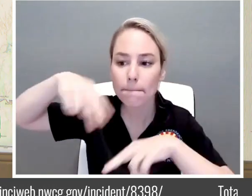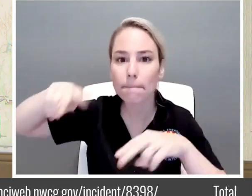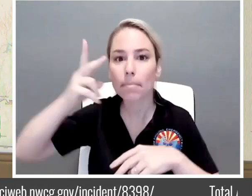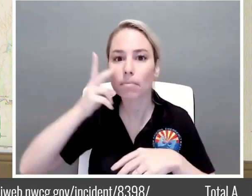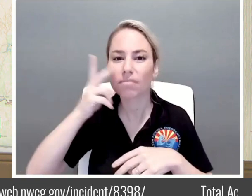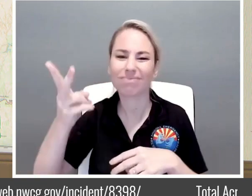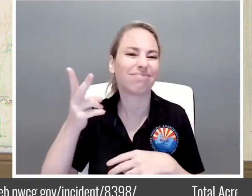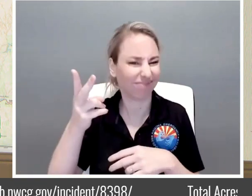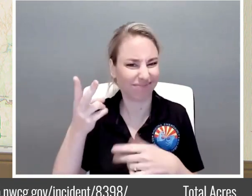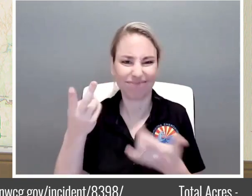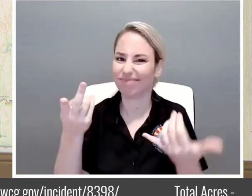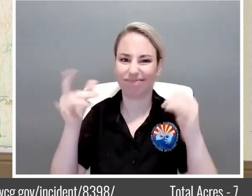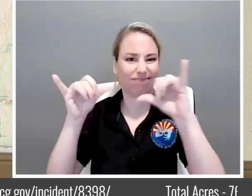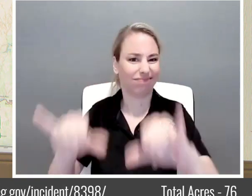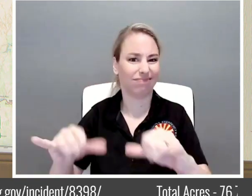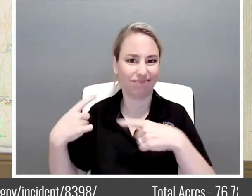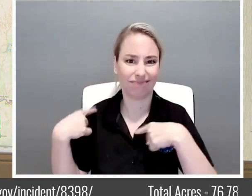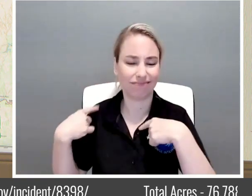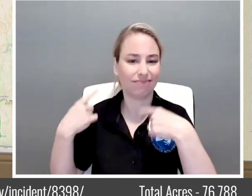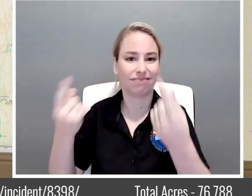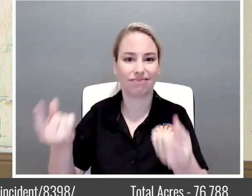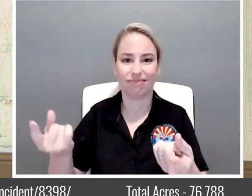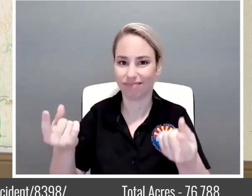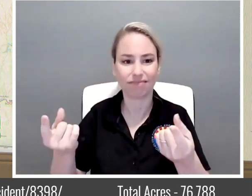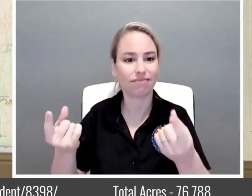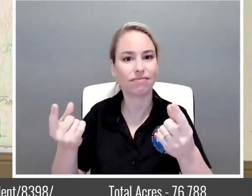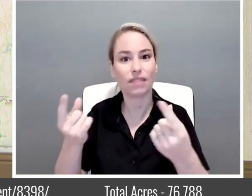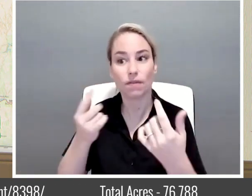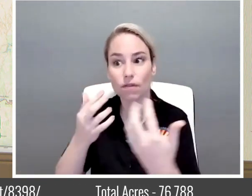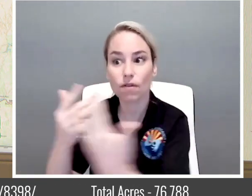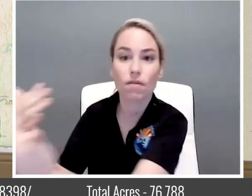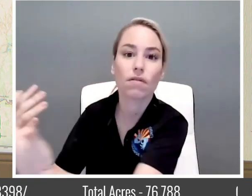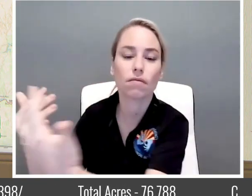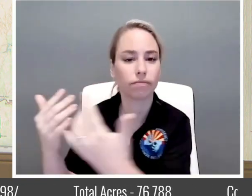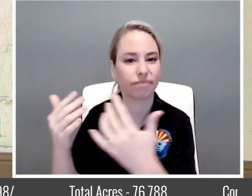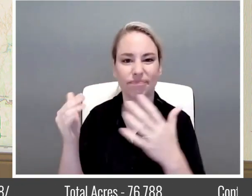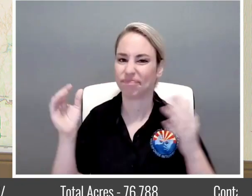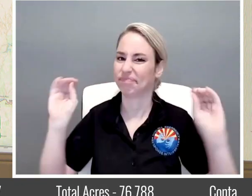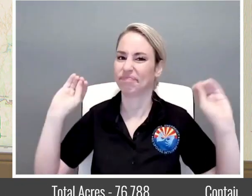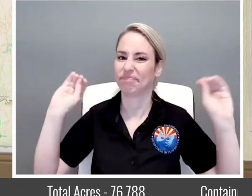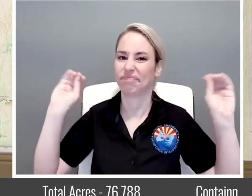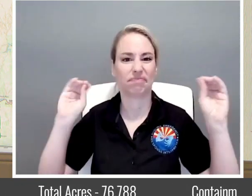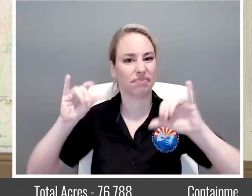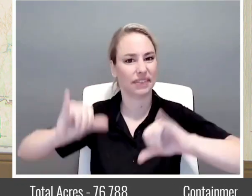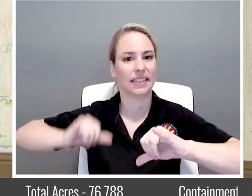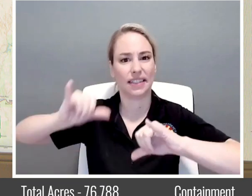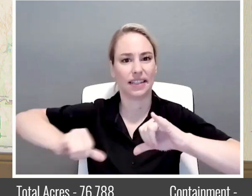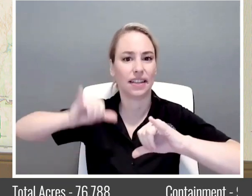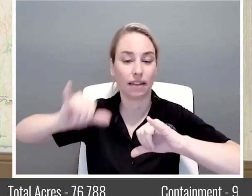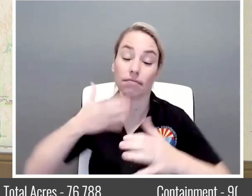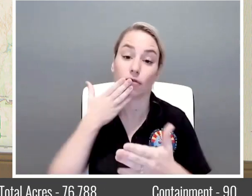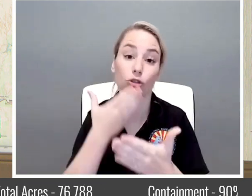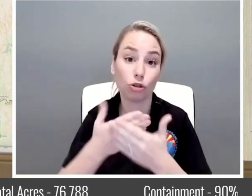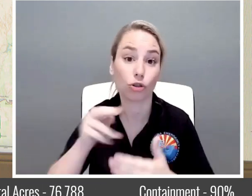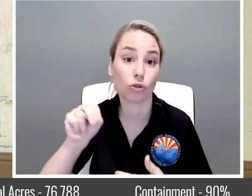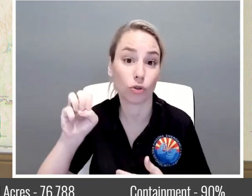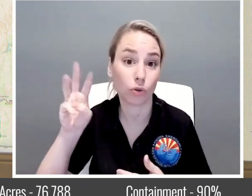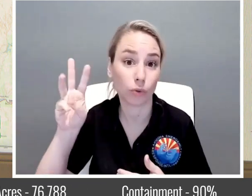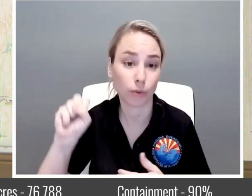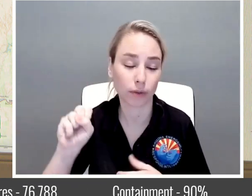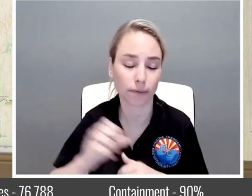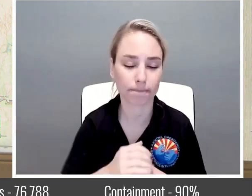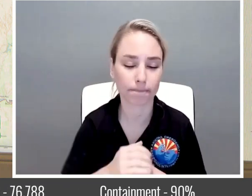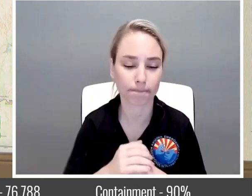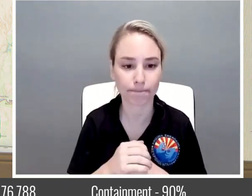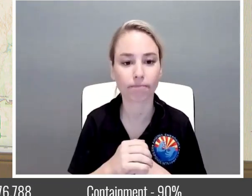what we've expected it to do nothing is moving on us so that's very very good news down here in